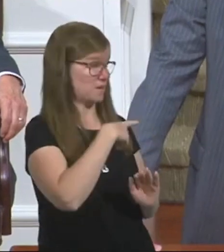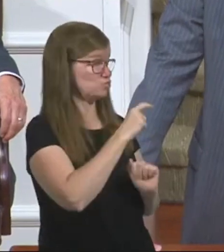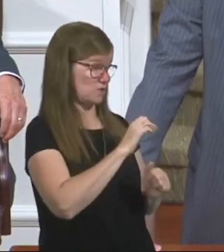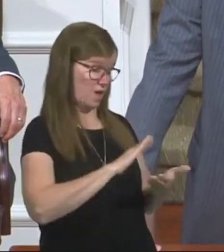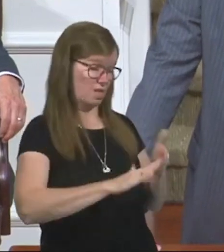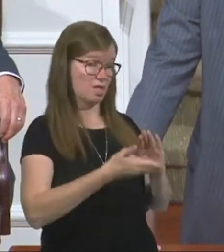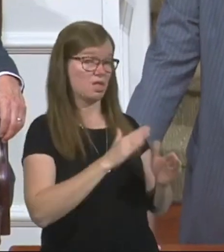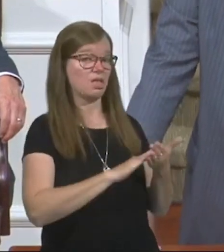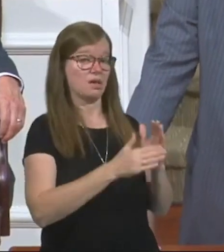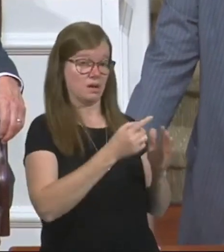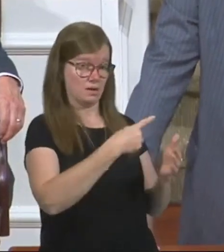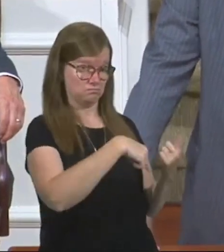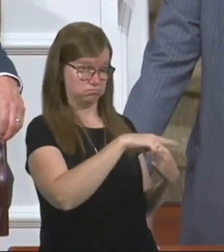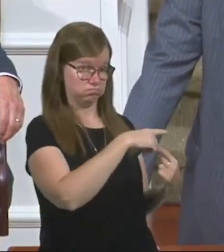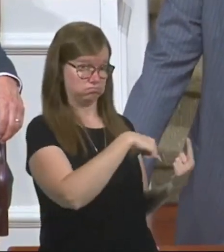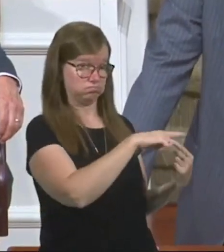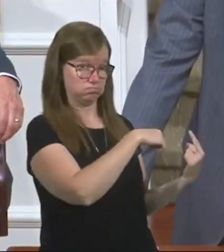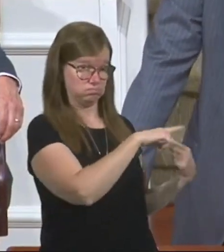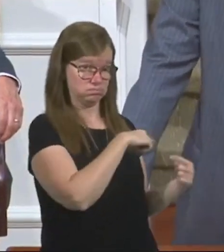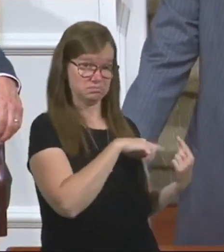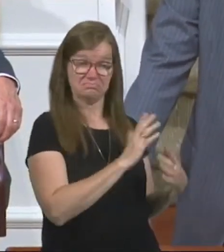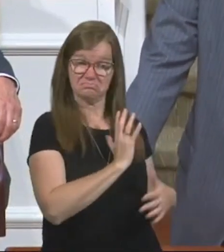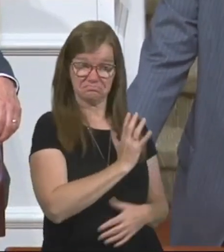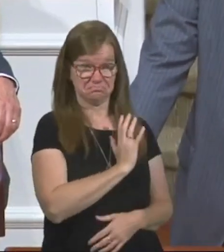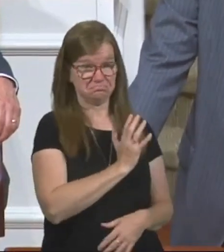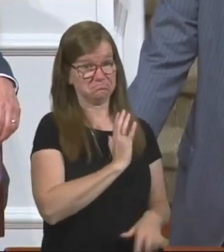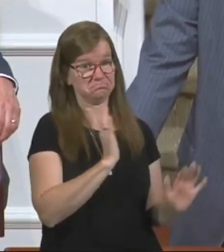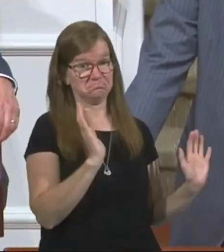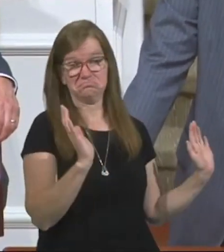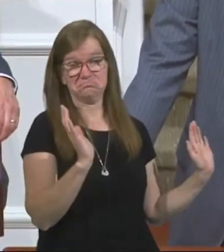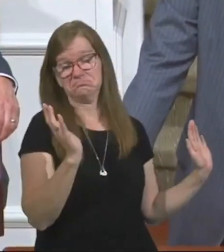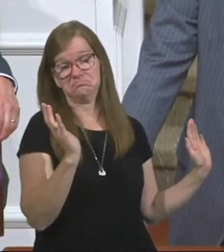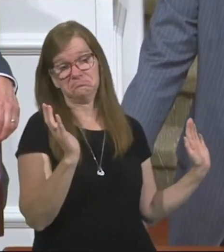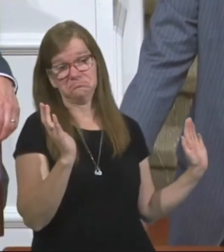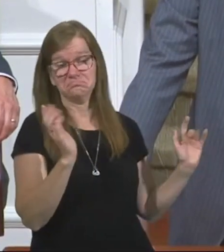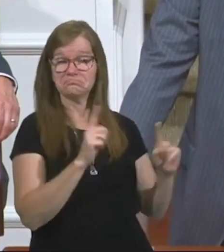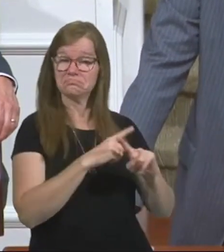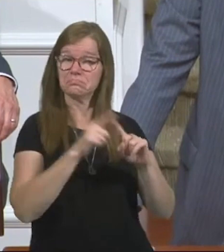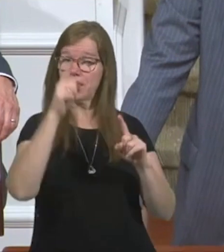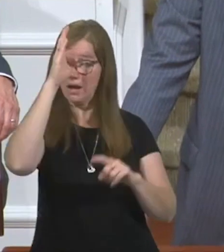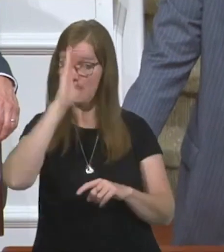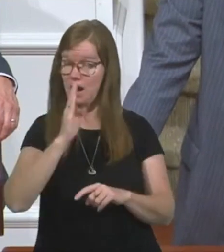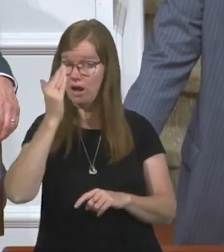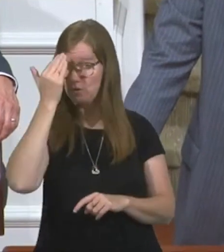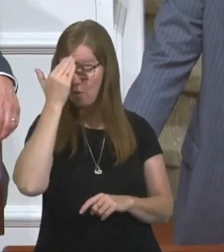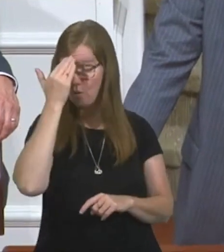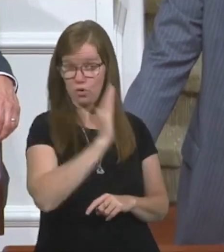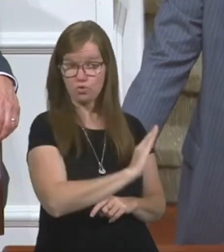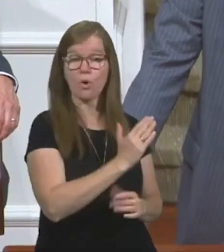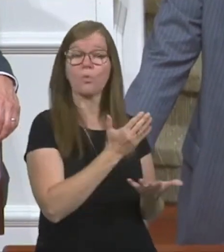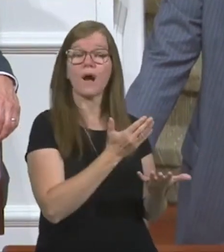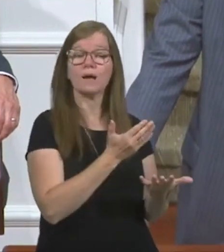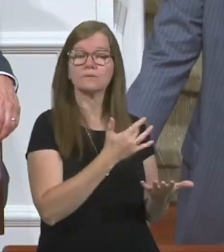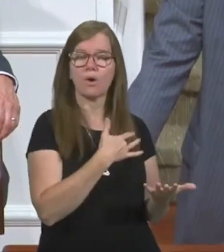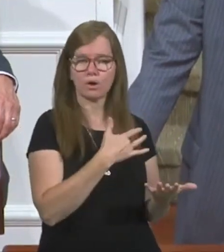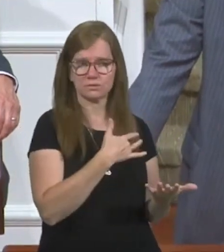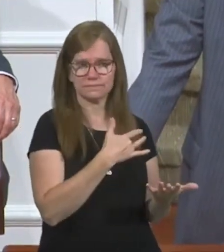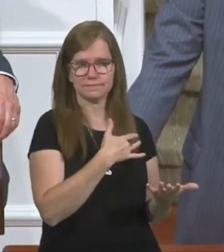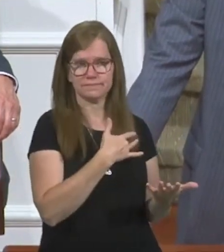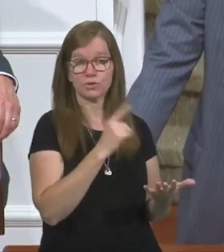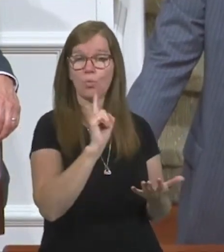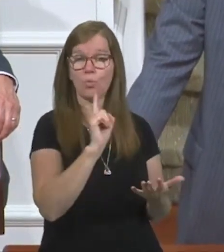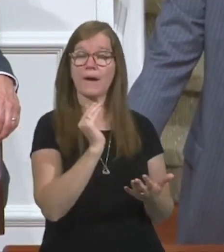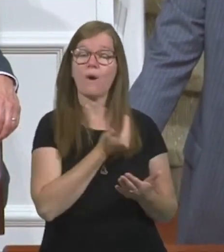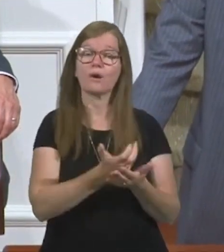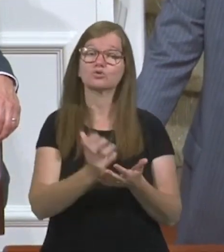excuses you want to among yourselves. Okay. You've justified, but God knoweth your what? And where our treasure